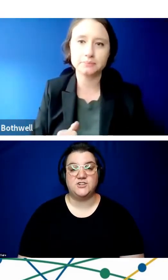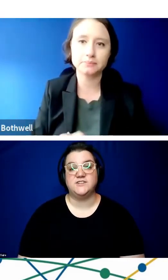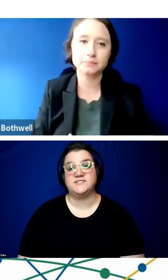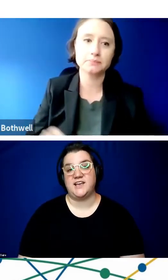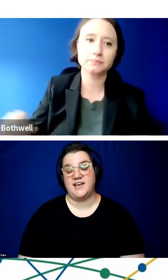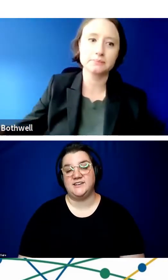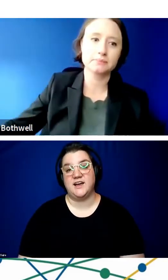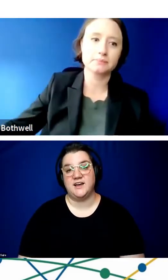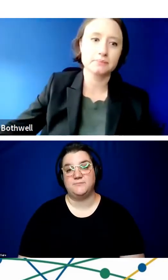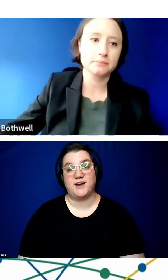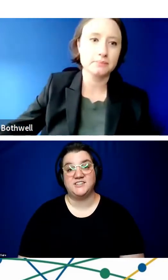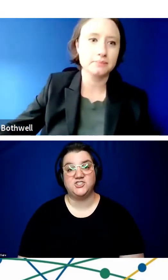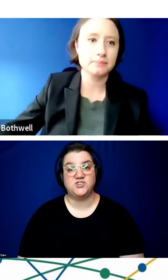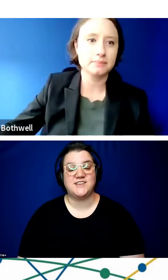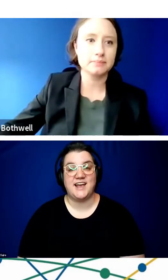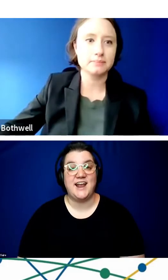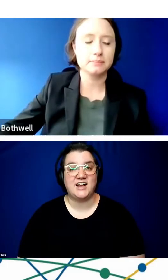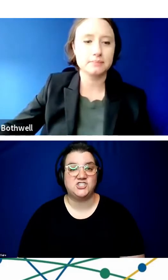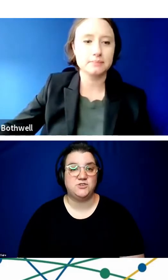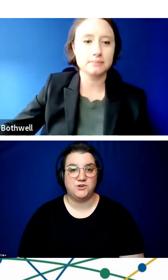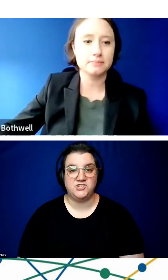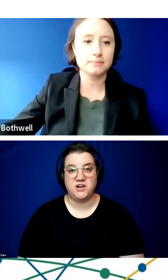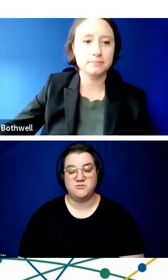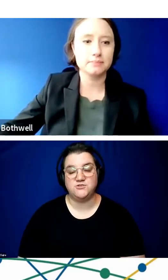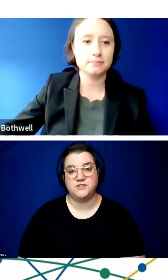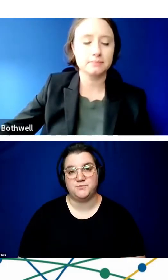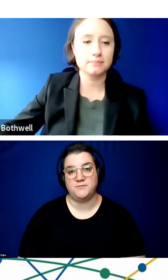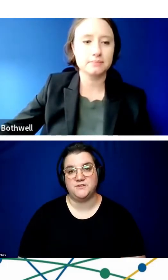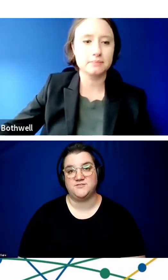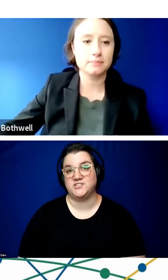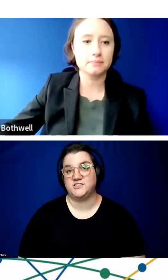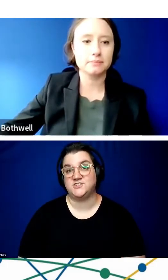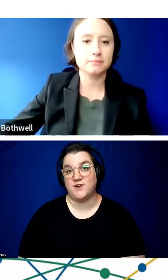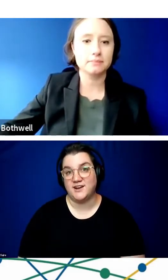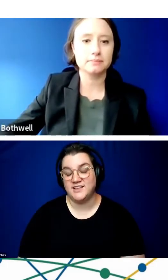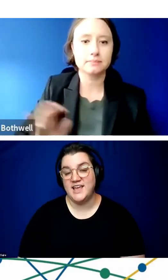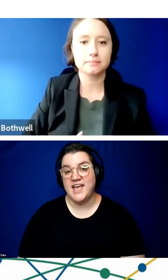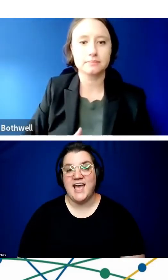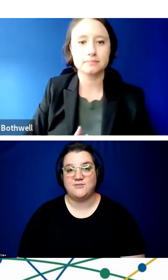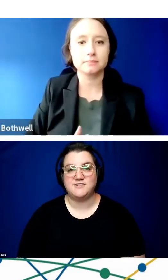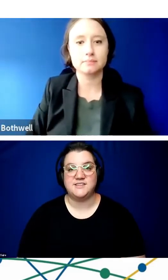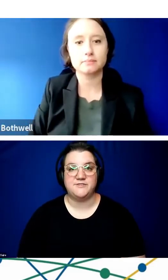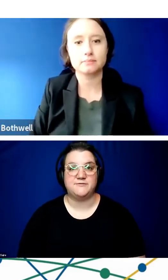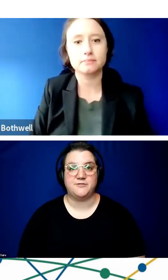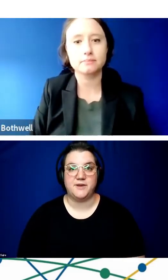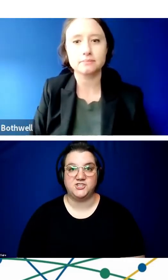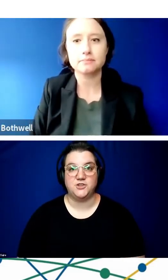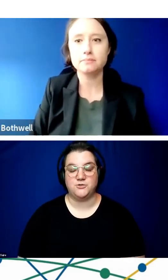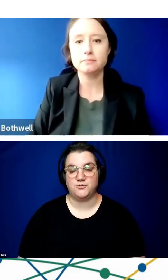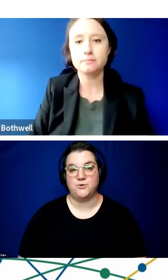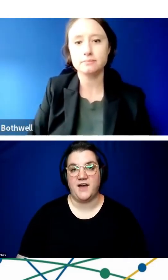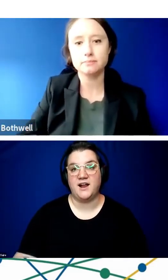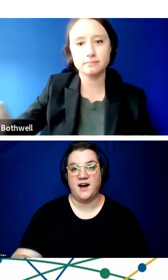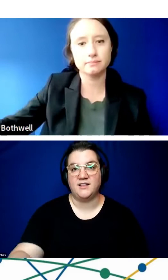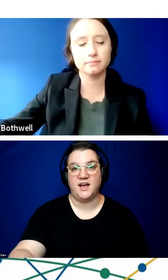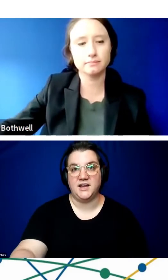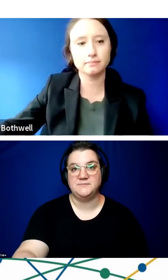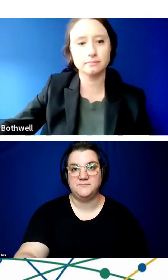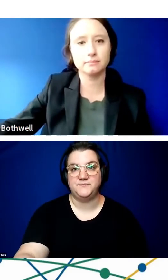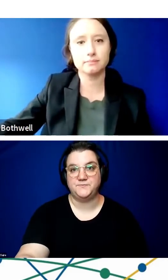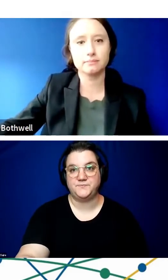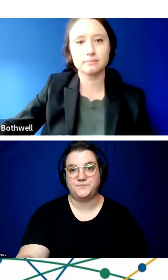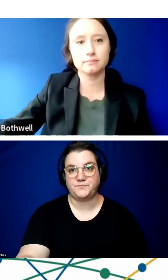professionals and practitioners can actually reach out to the Department of Justice directly and receive information through that